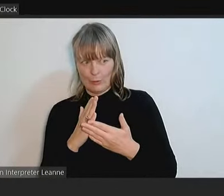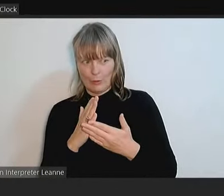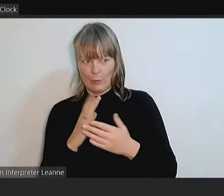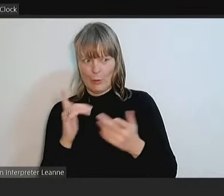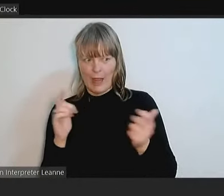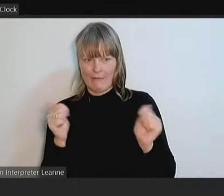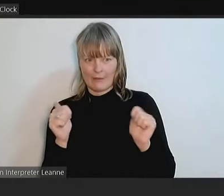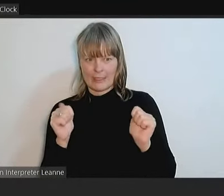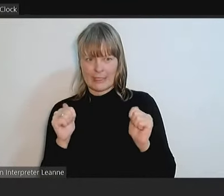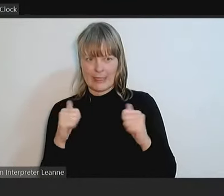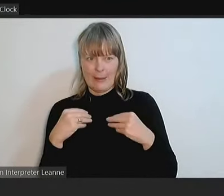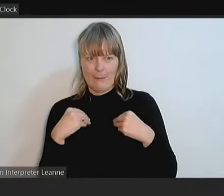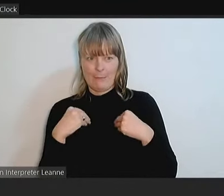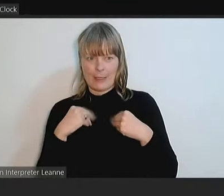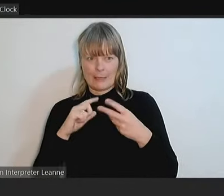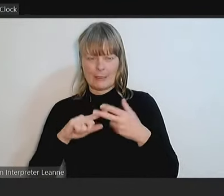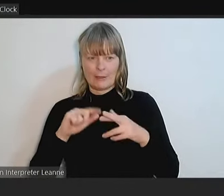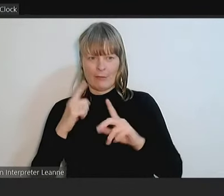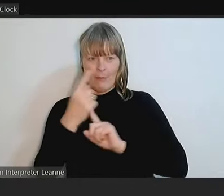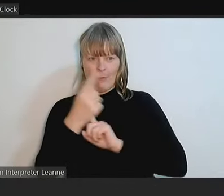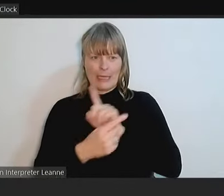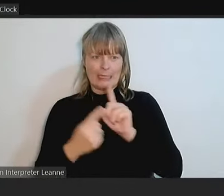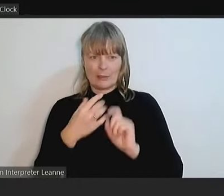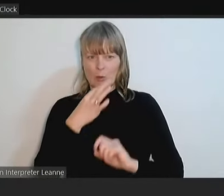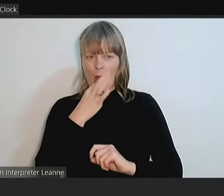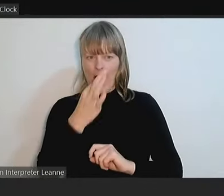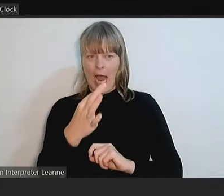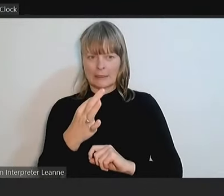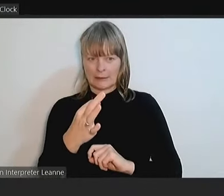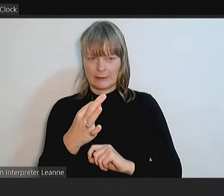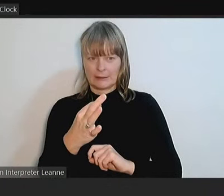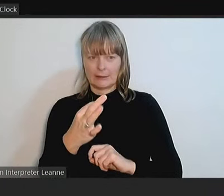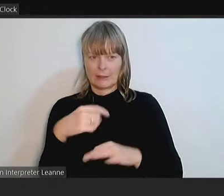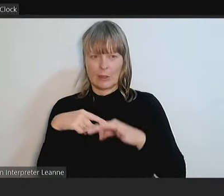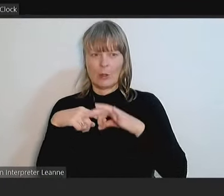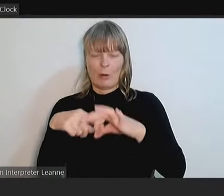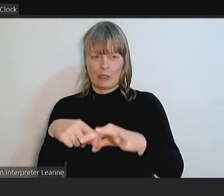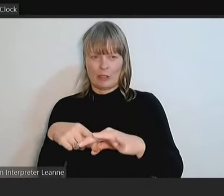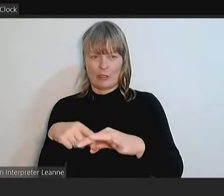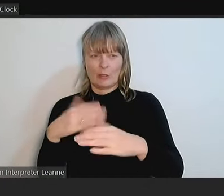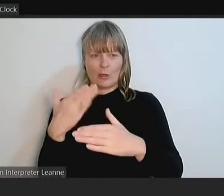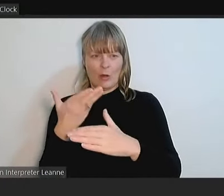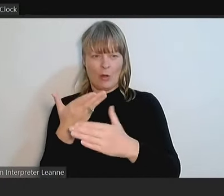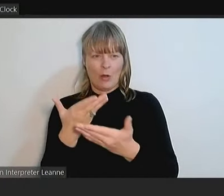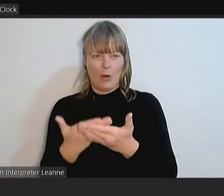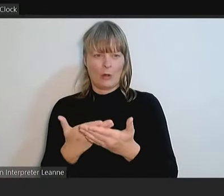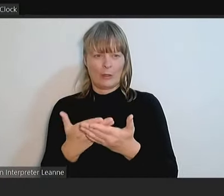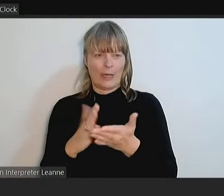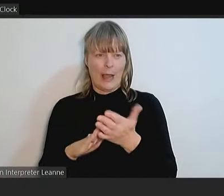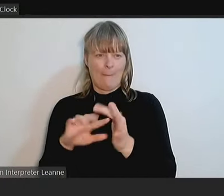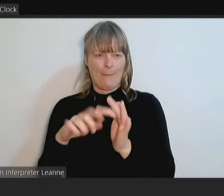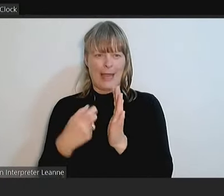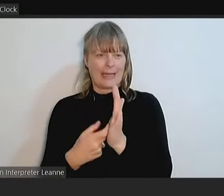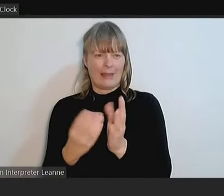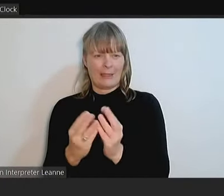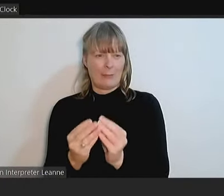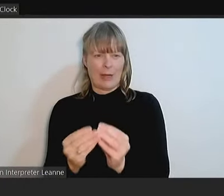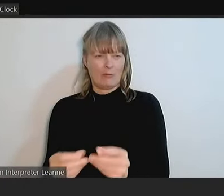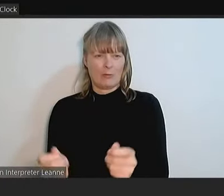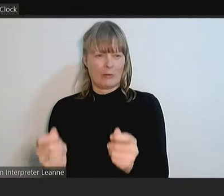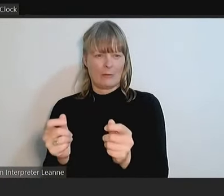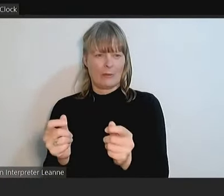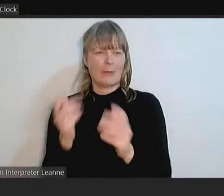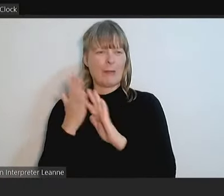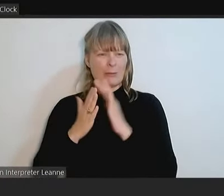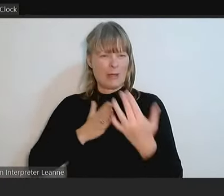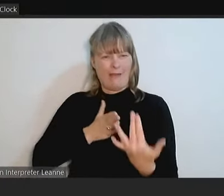to ask questions on a matter which has been effectively resolved through normal meeting procedures. So we've effectively interrupted the meeting.